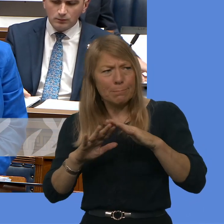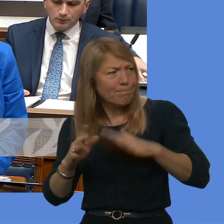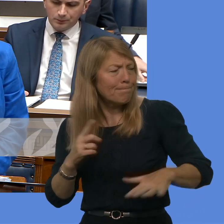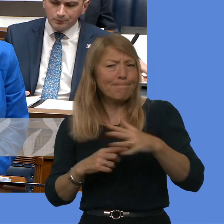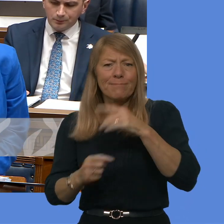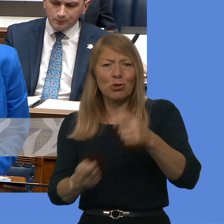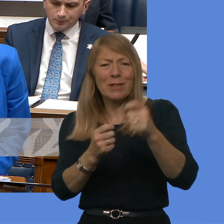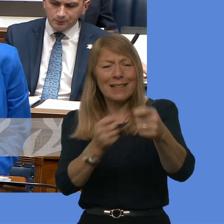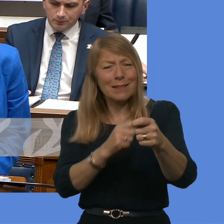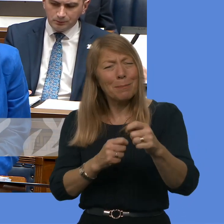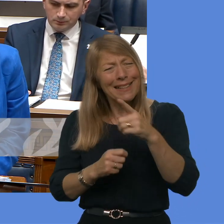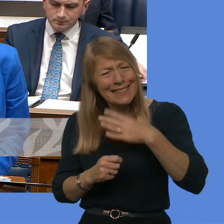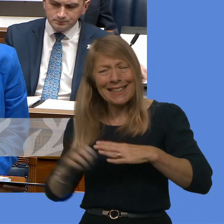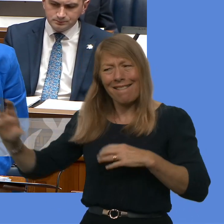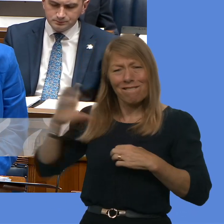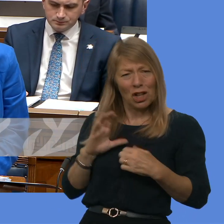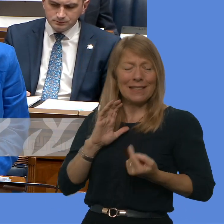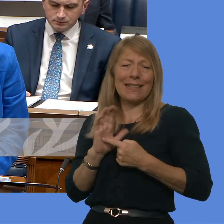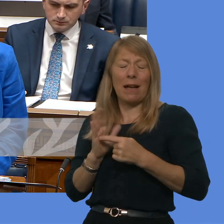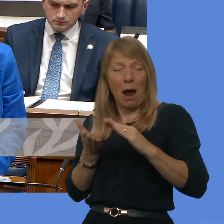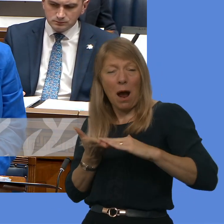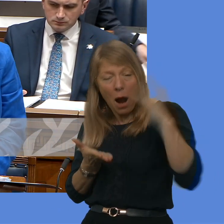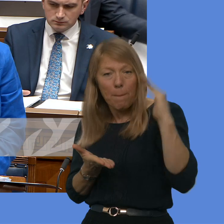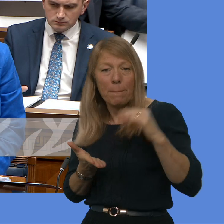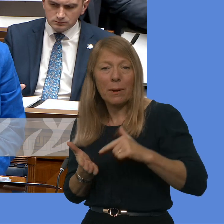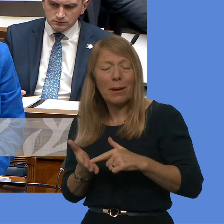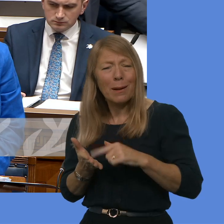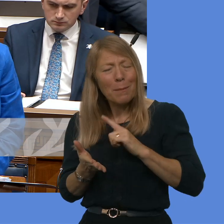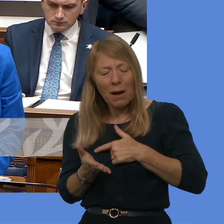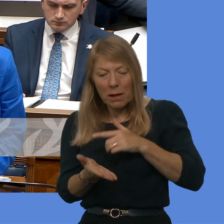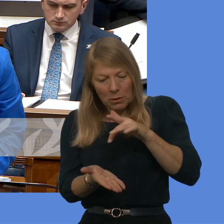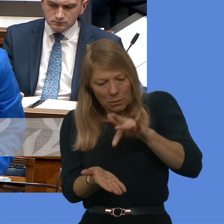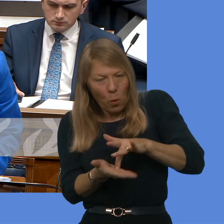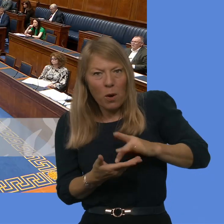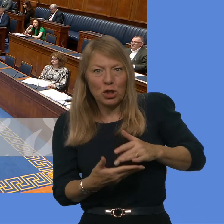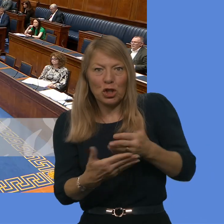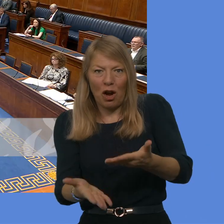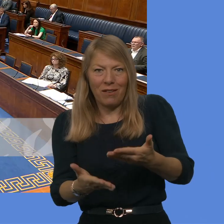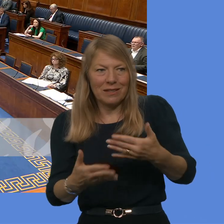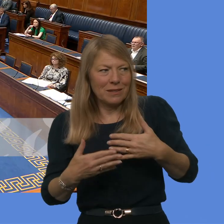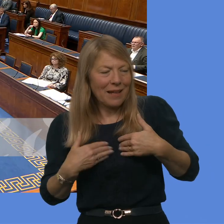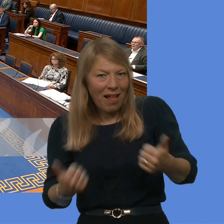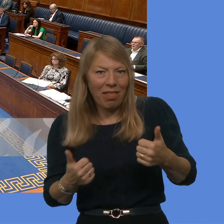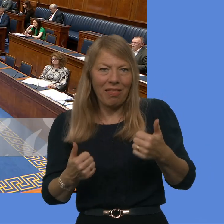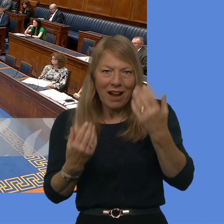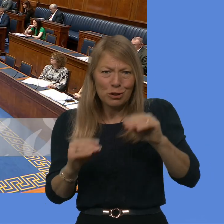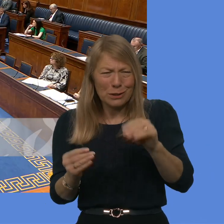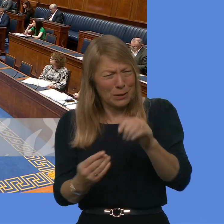in order to deliver on our core public services that will impact positively on everyone throughout Northern Ireland. Andy Ell.